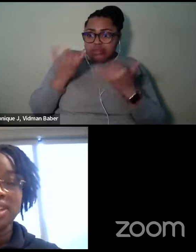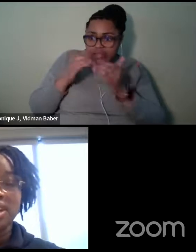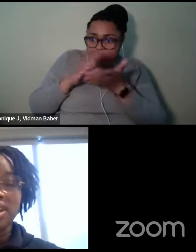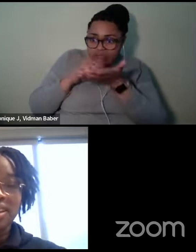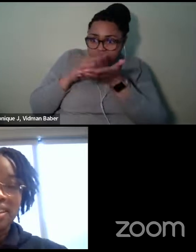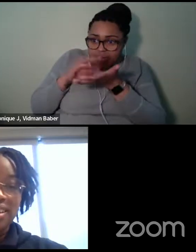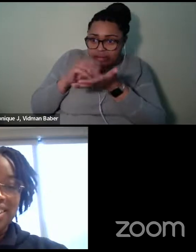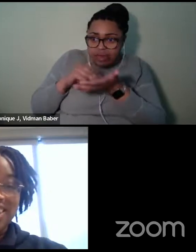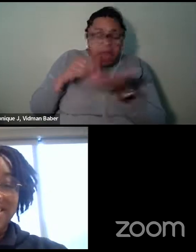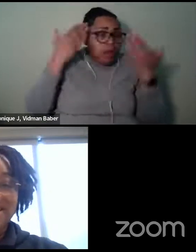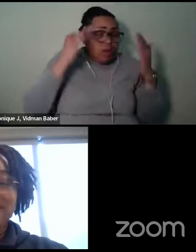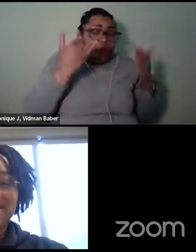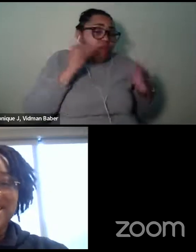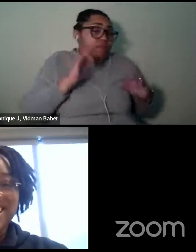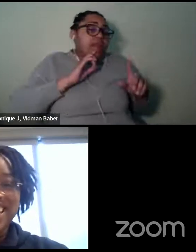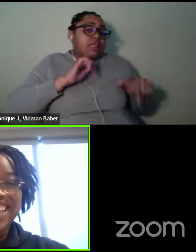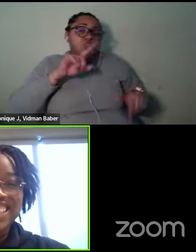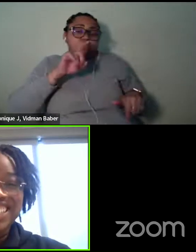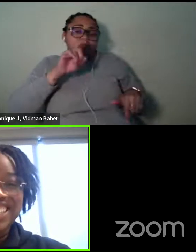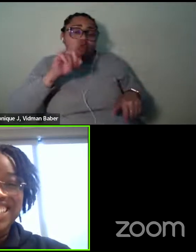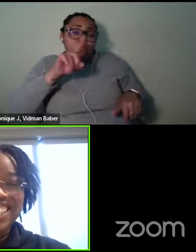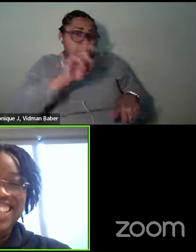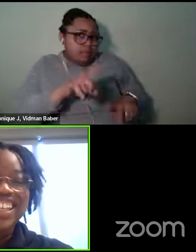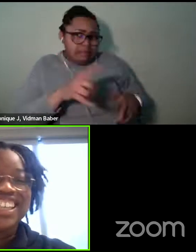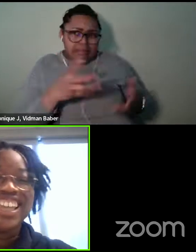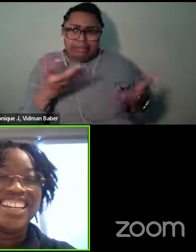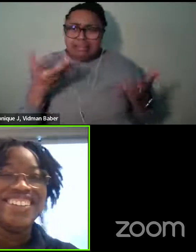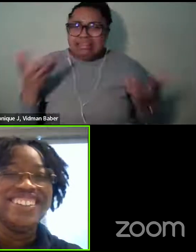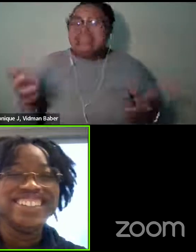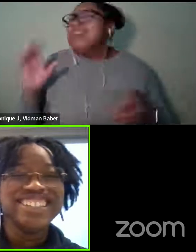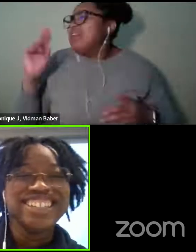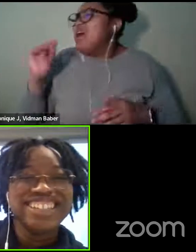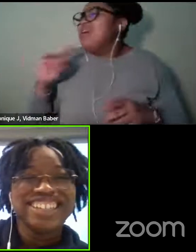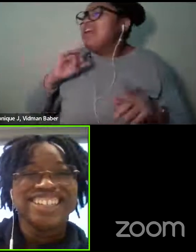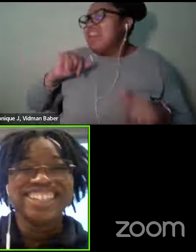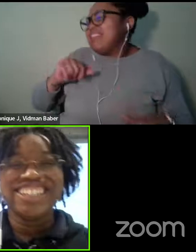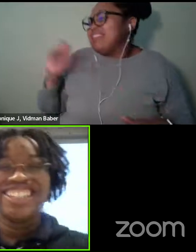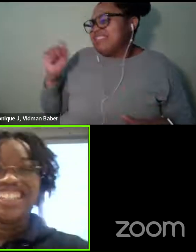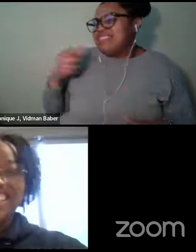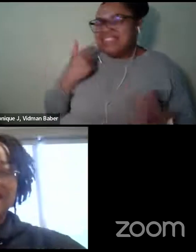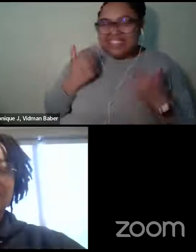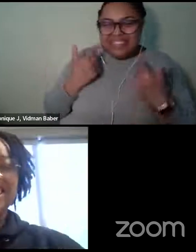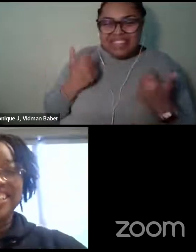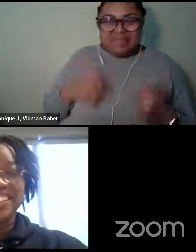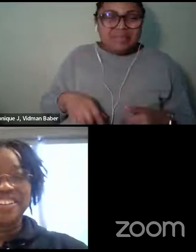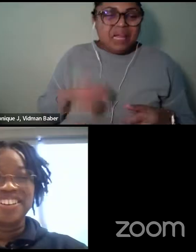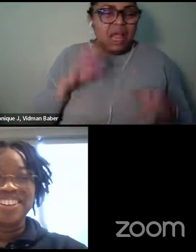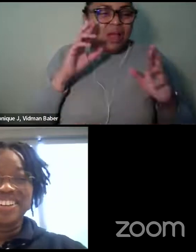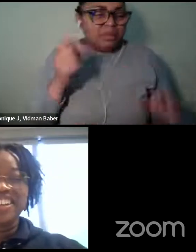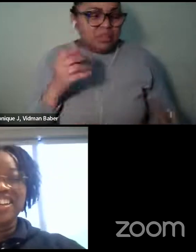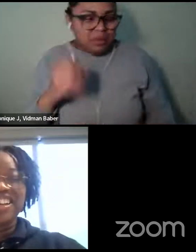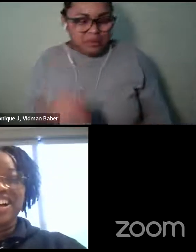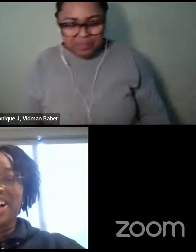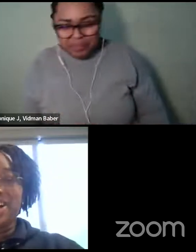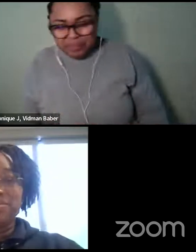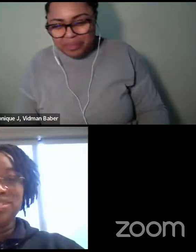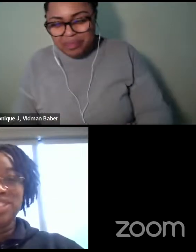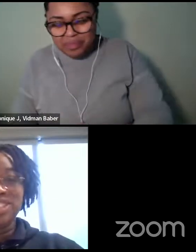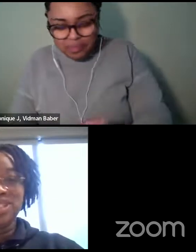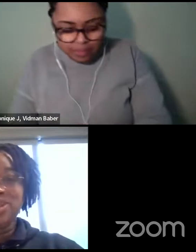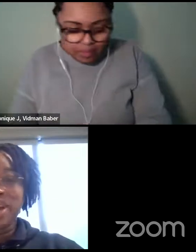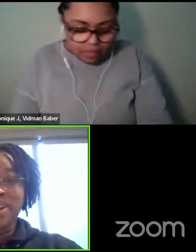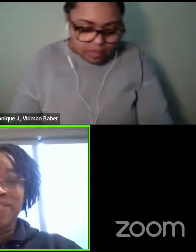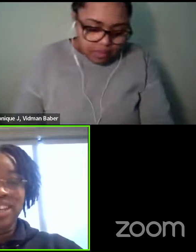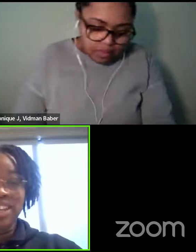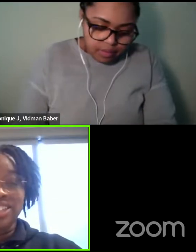I don't even know if that answered your question. No, it did. It did. Thank you. I hope so. Um,